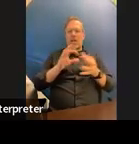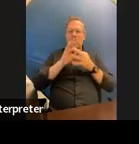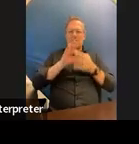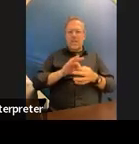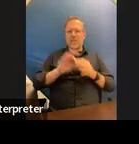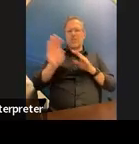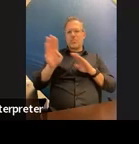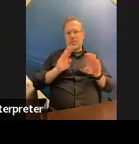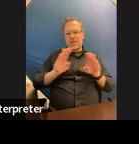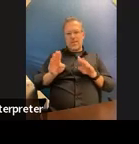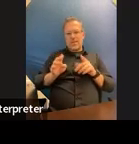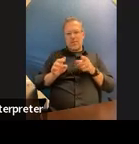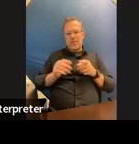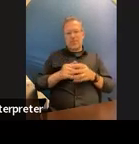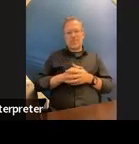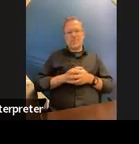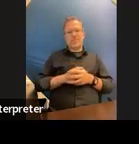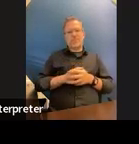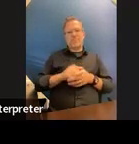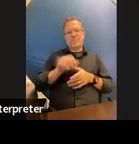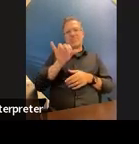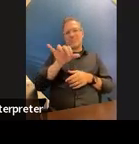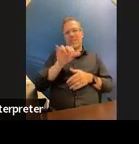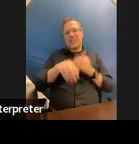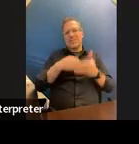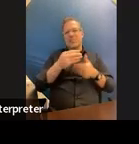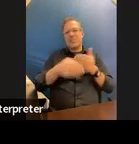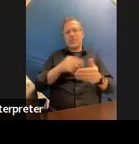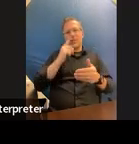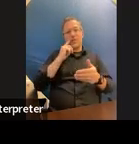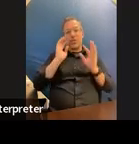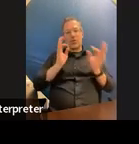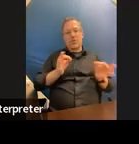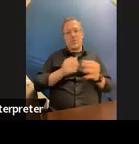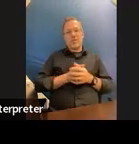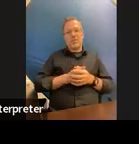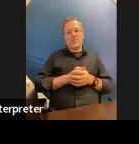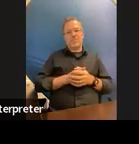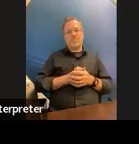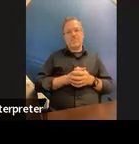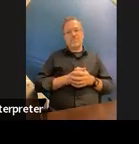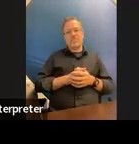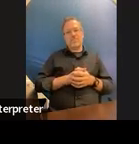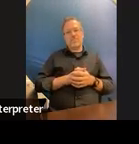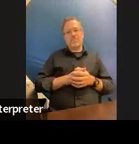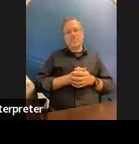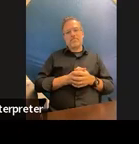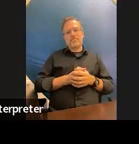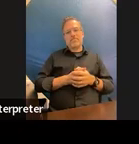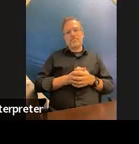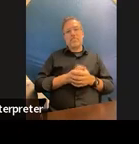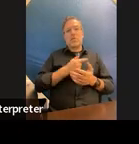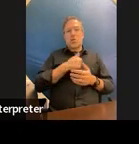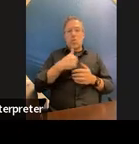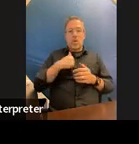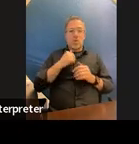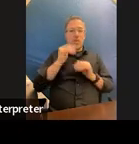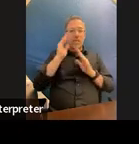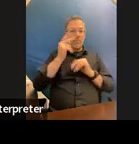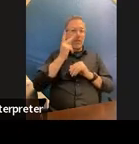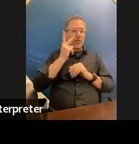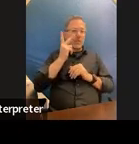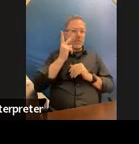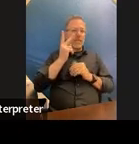and proceed this is actually the procedure for determination so we would expect to see programming that